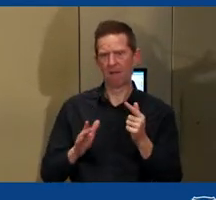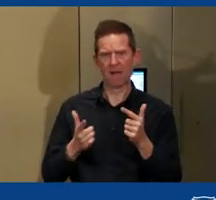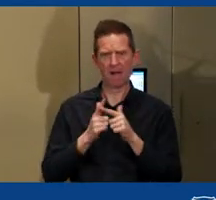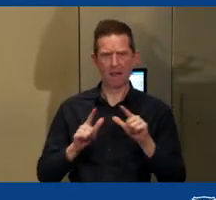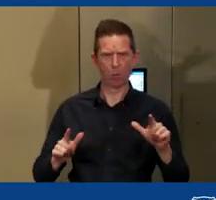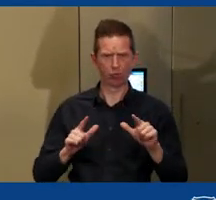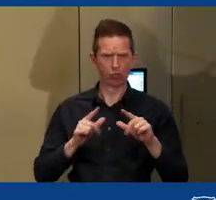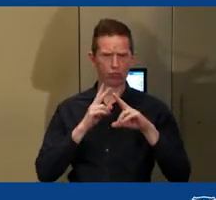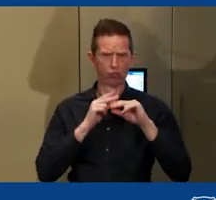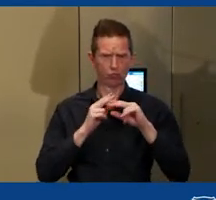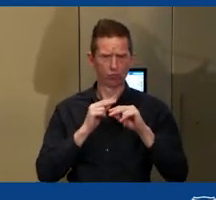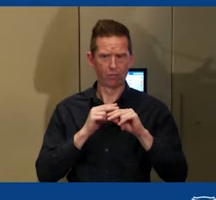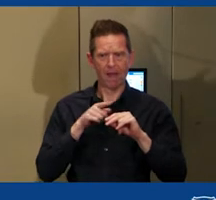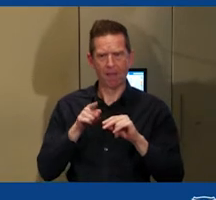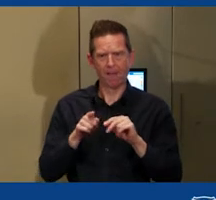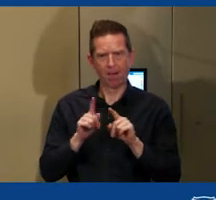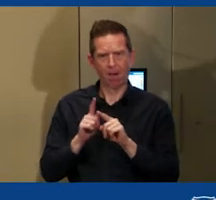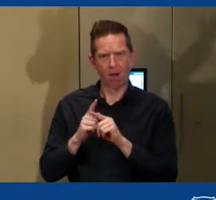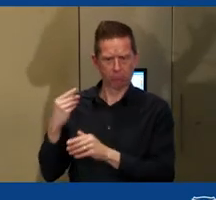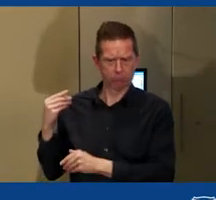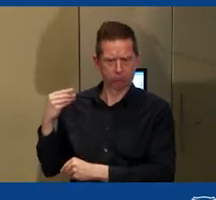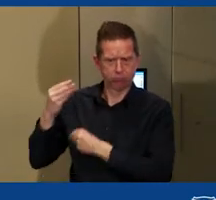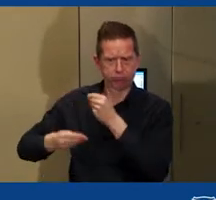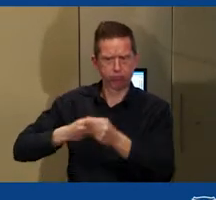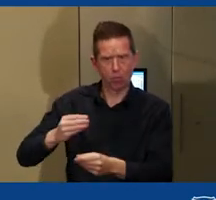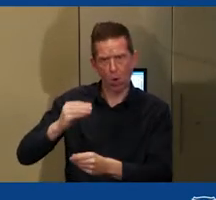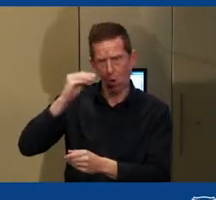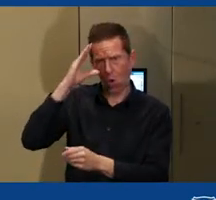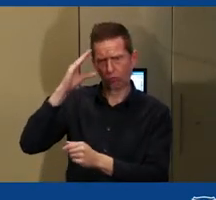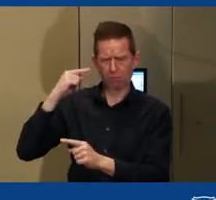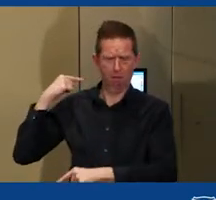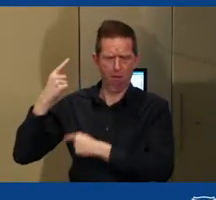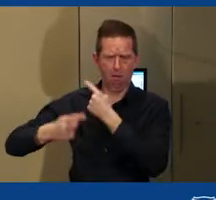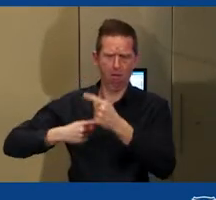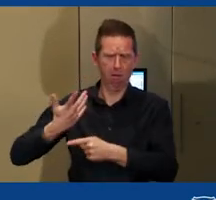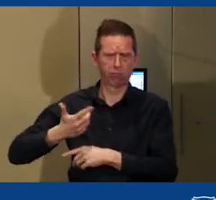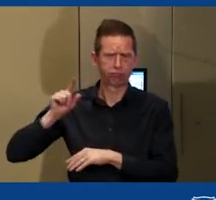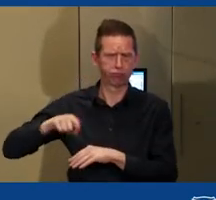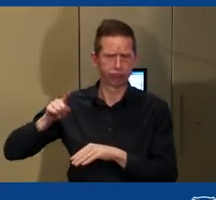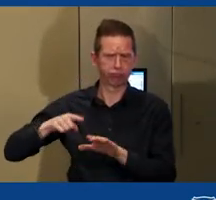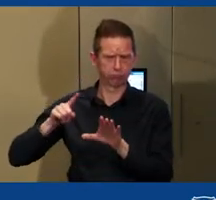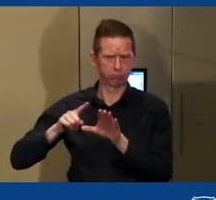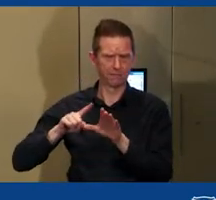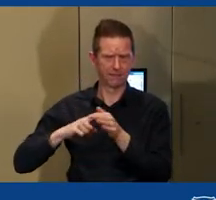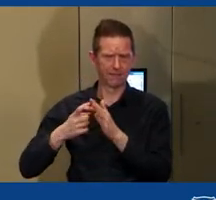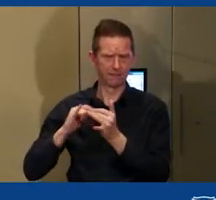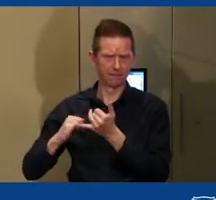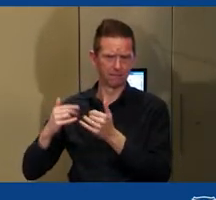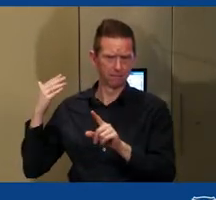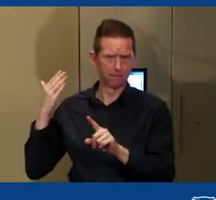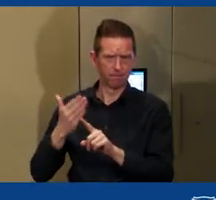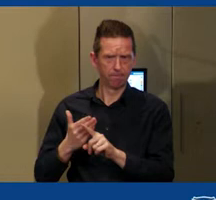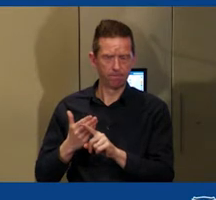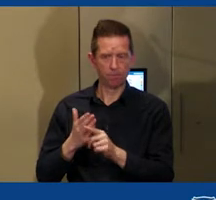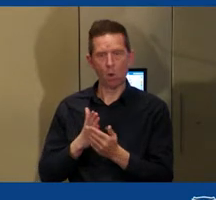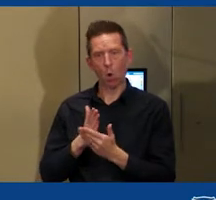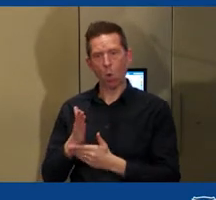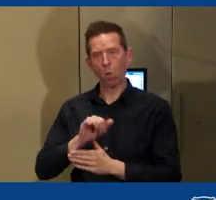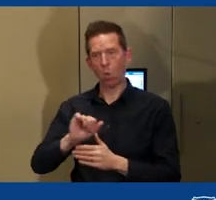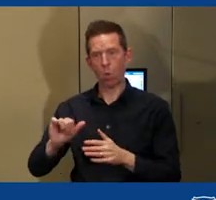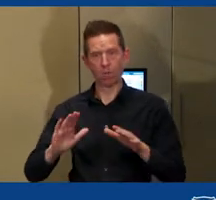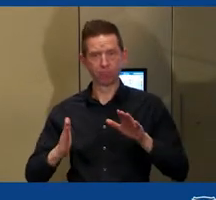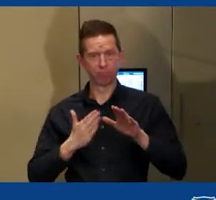which have carried that knowledge for millennia. And so, through Indigenous languages,